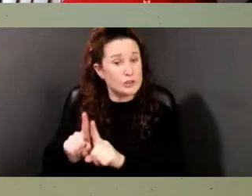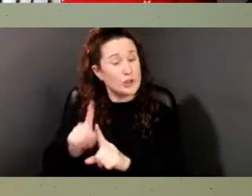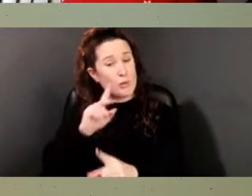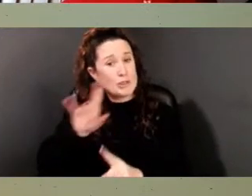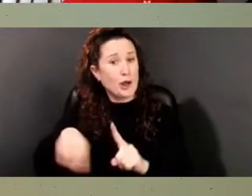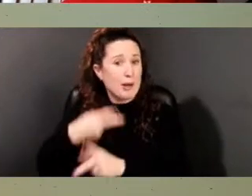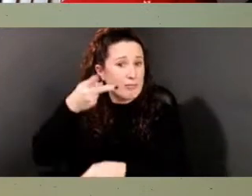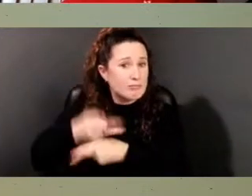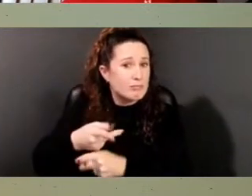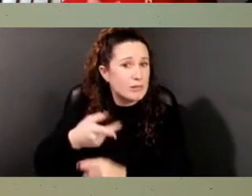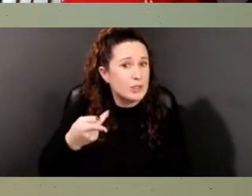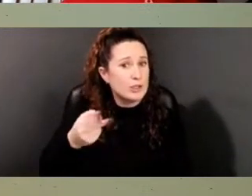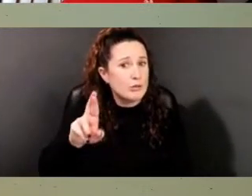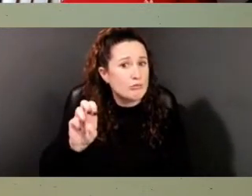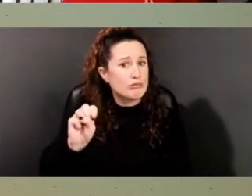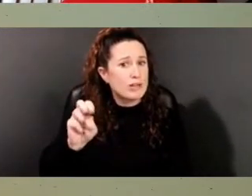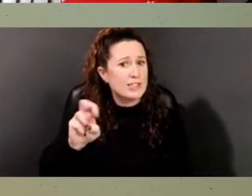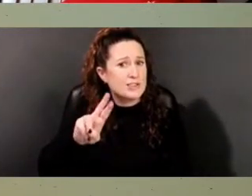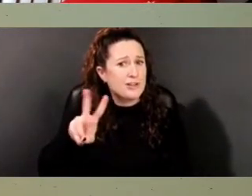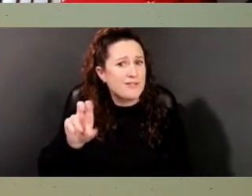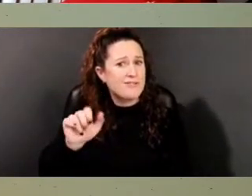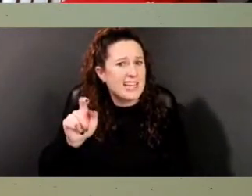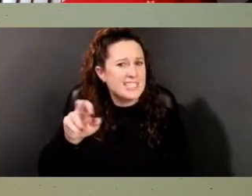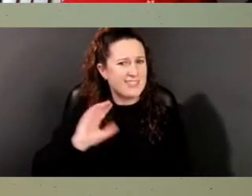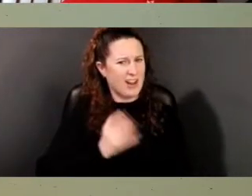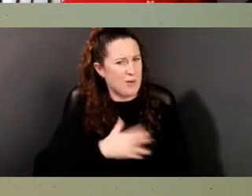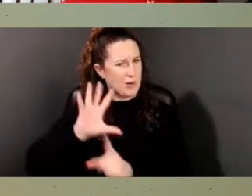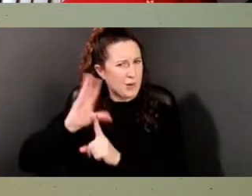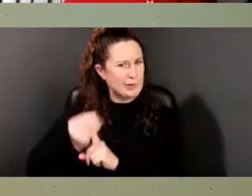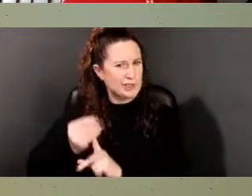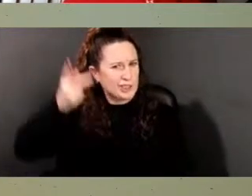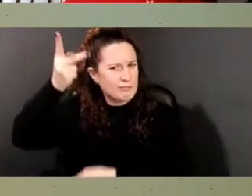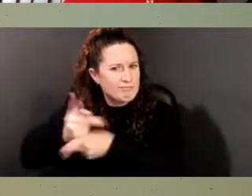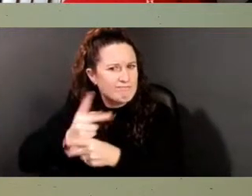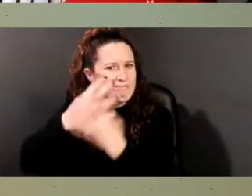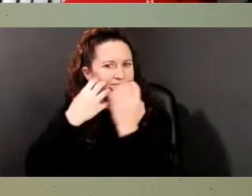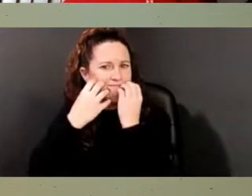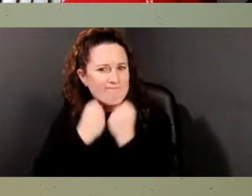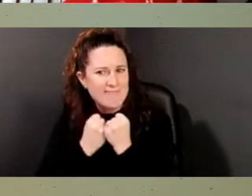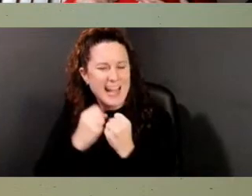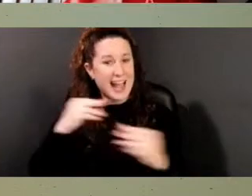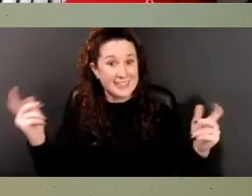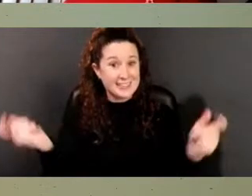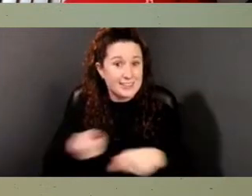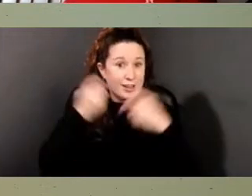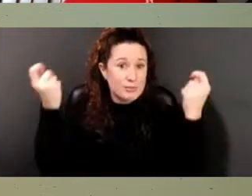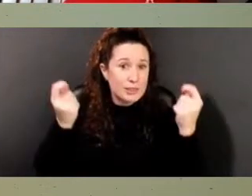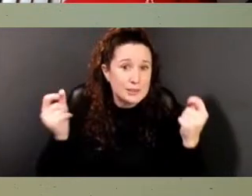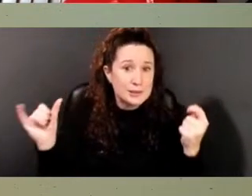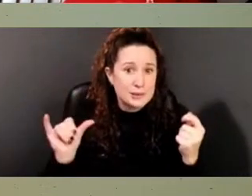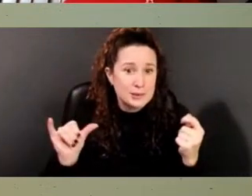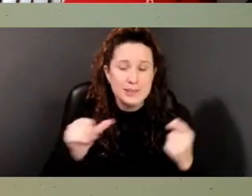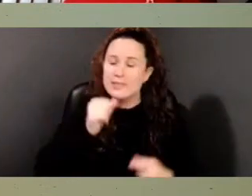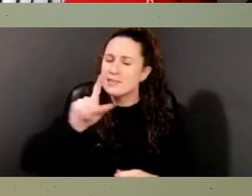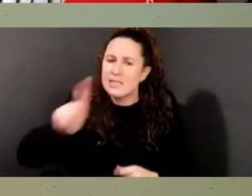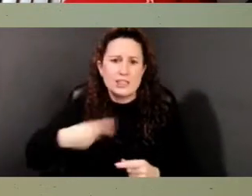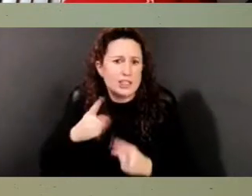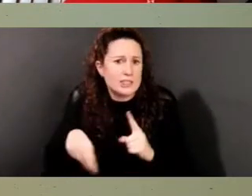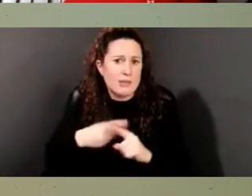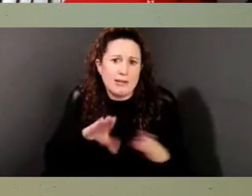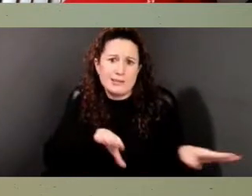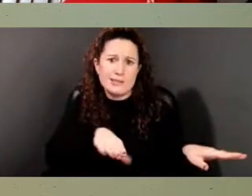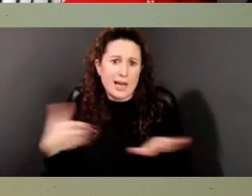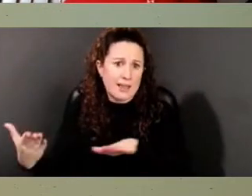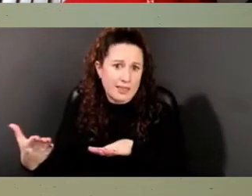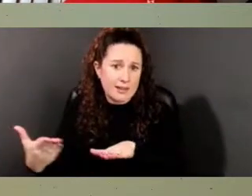preservation of this culture, and it's a celebration, right? This is not just about death. Cemetery is very